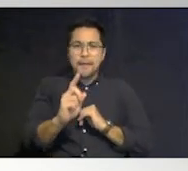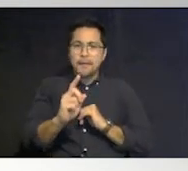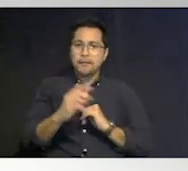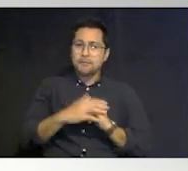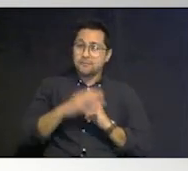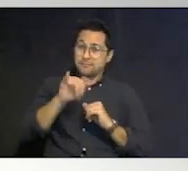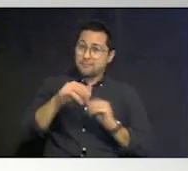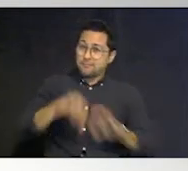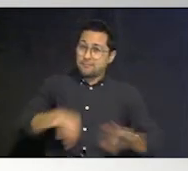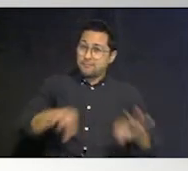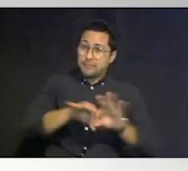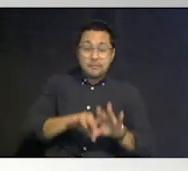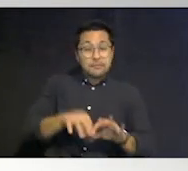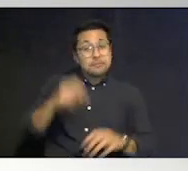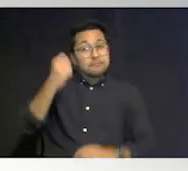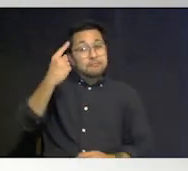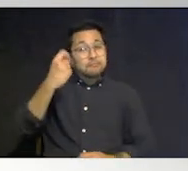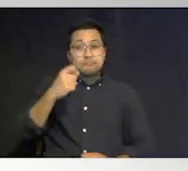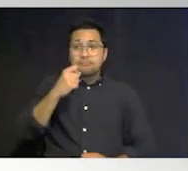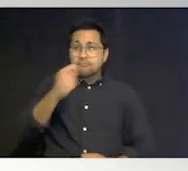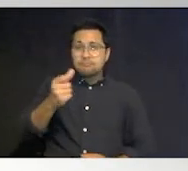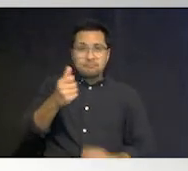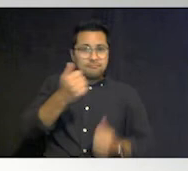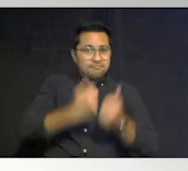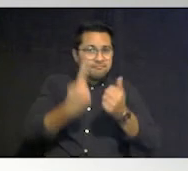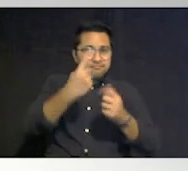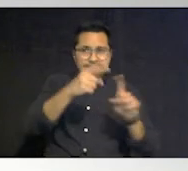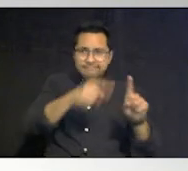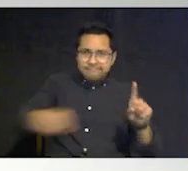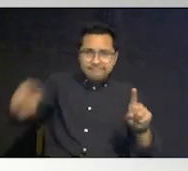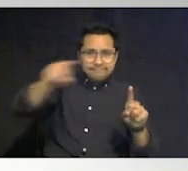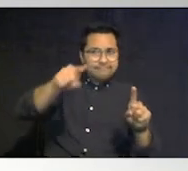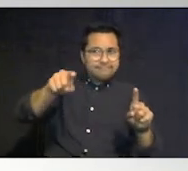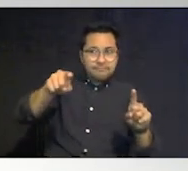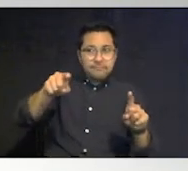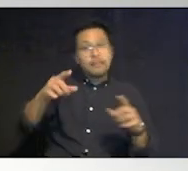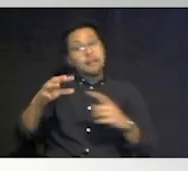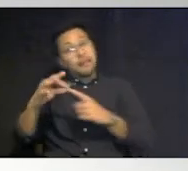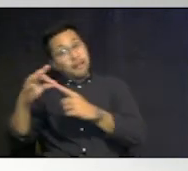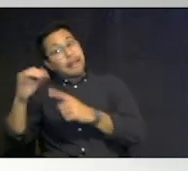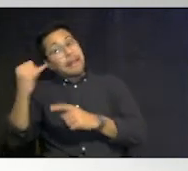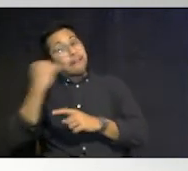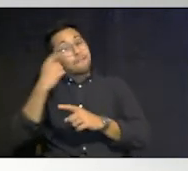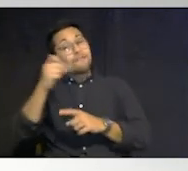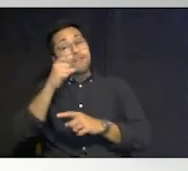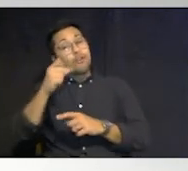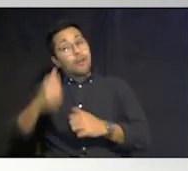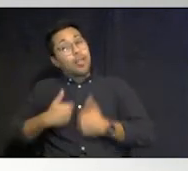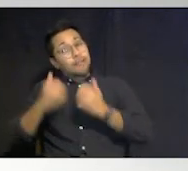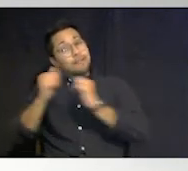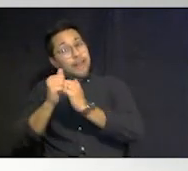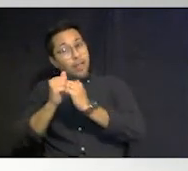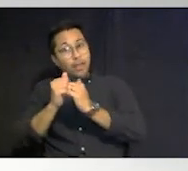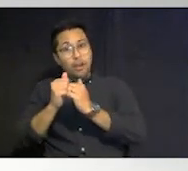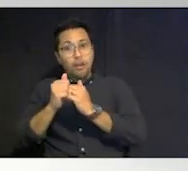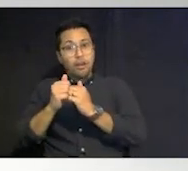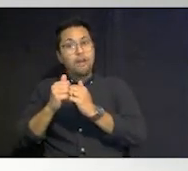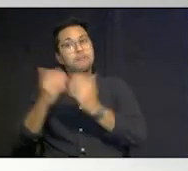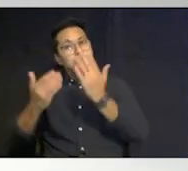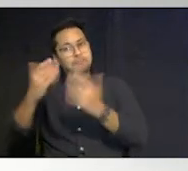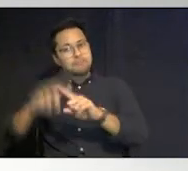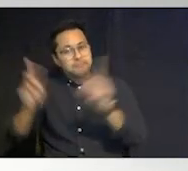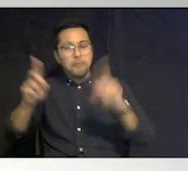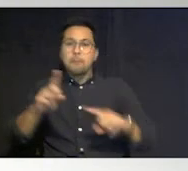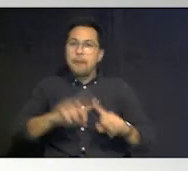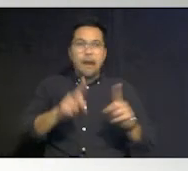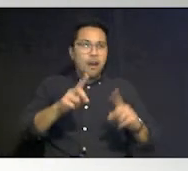there's no two people in this room unless you live together um who has the same shelter plans the same evacuation